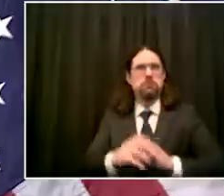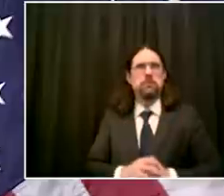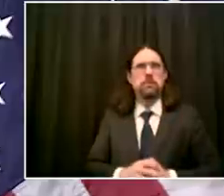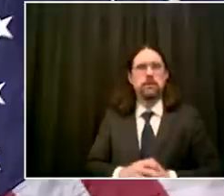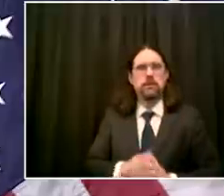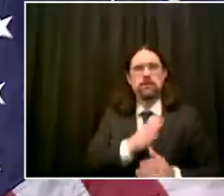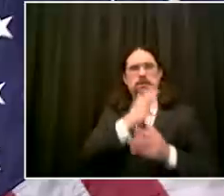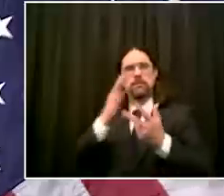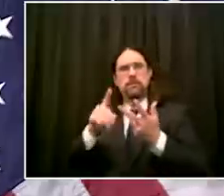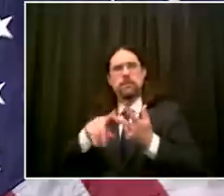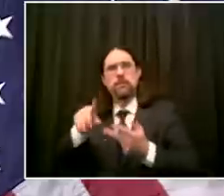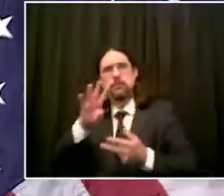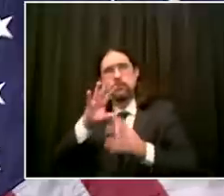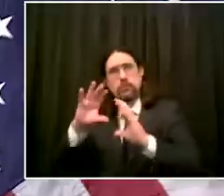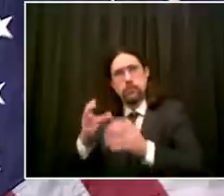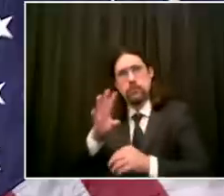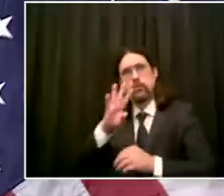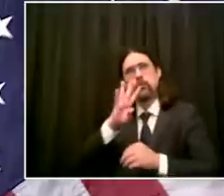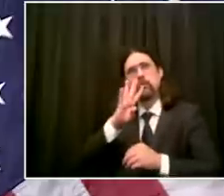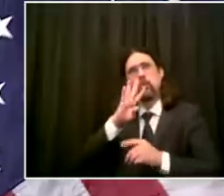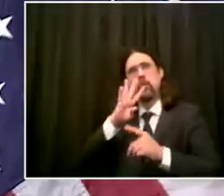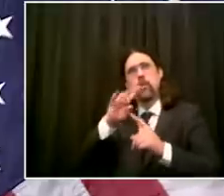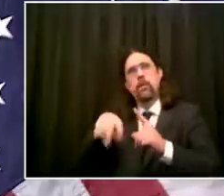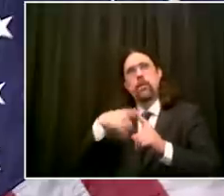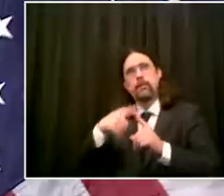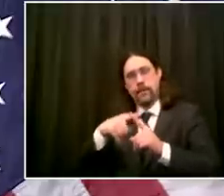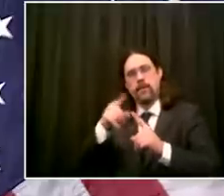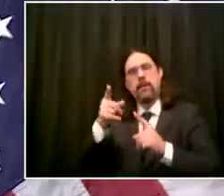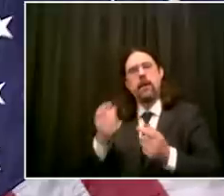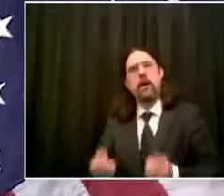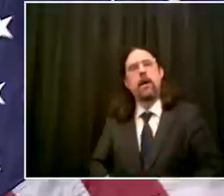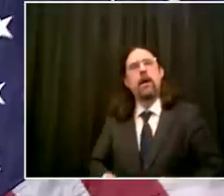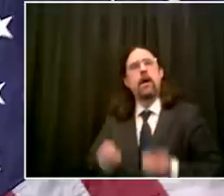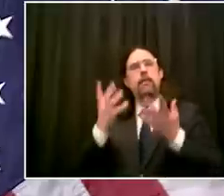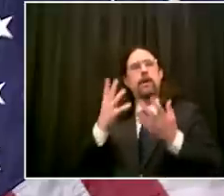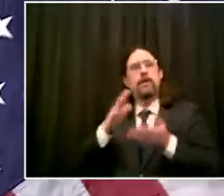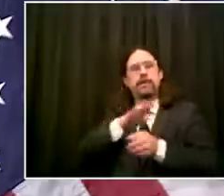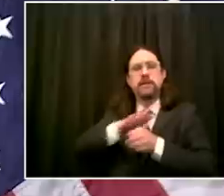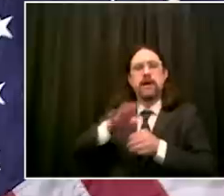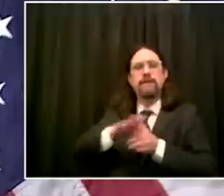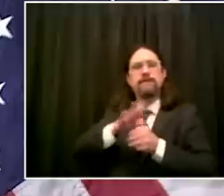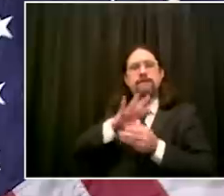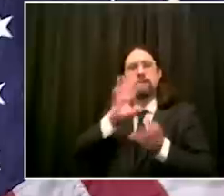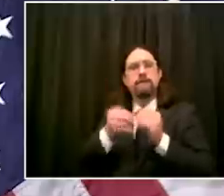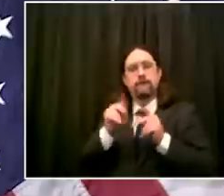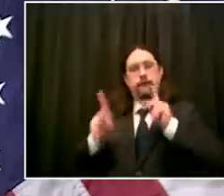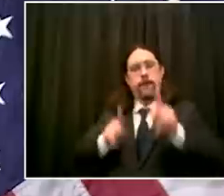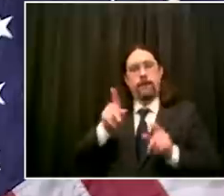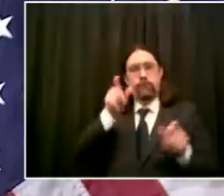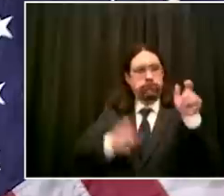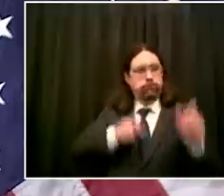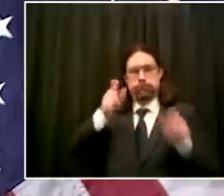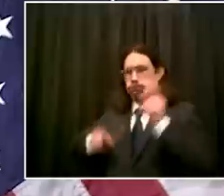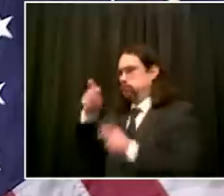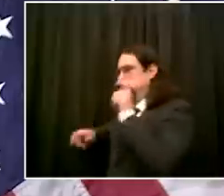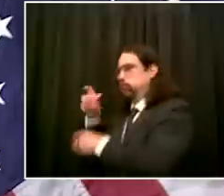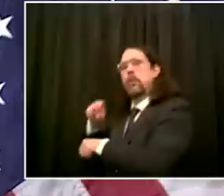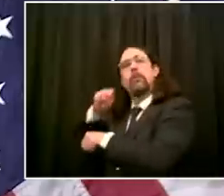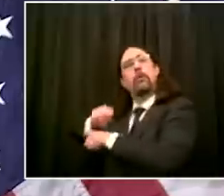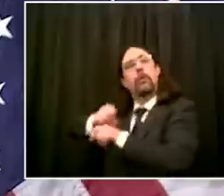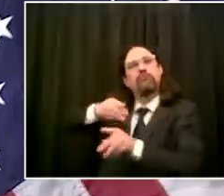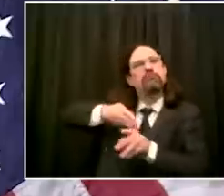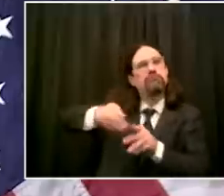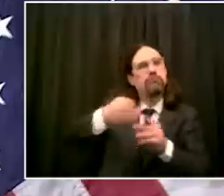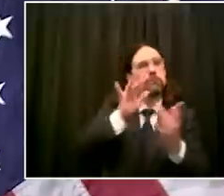parts of the state are are working hard to catch up on their own version of that goal we're confident we're going to get there given the number of contact tracers